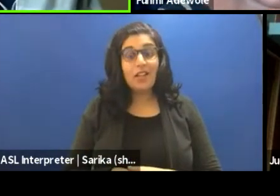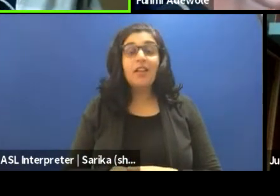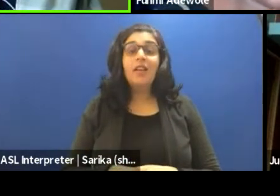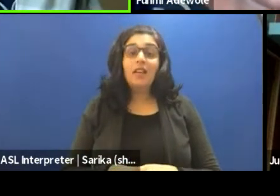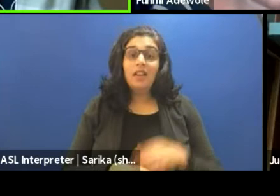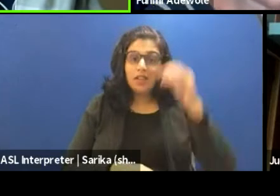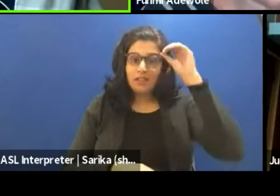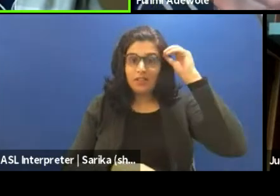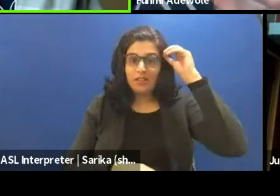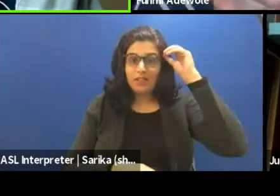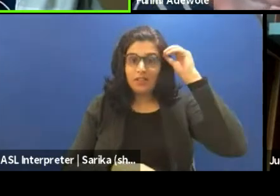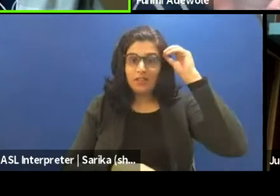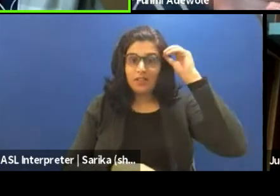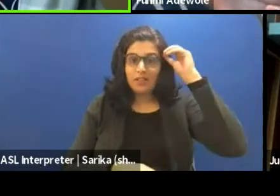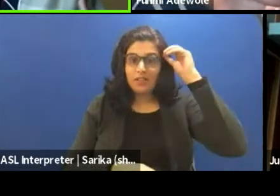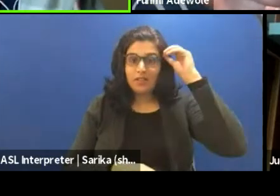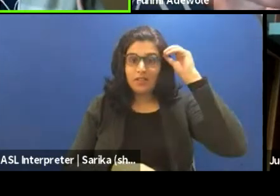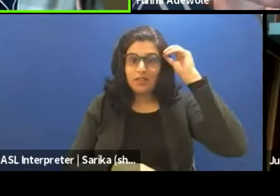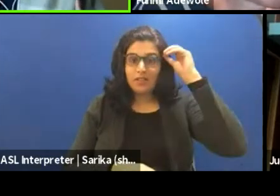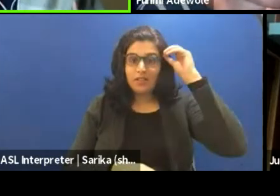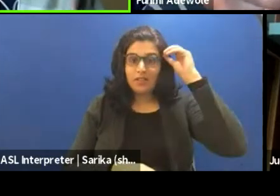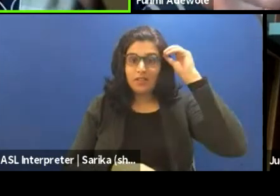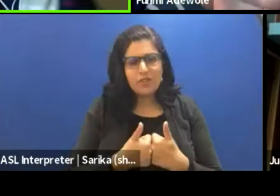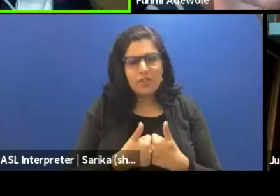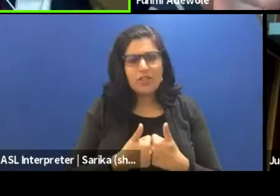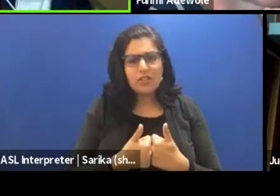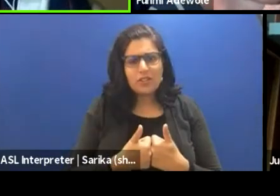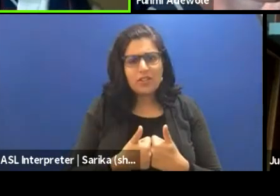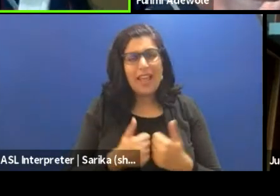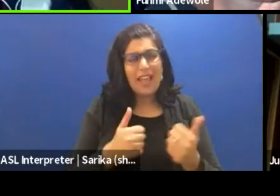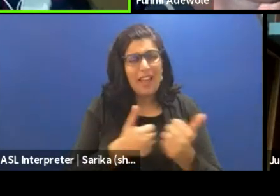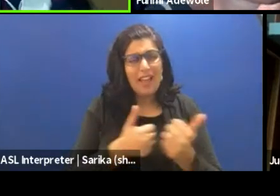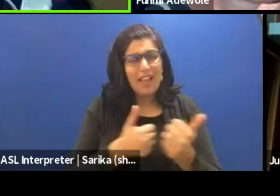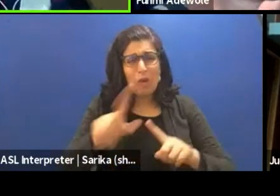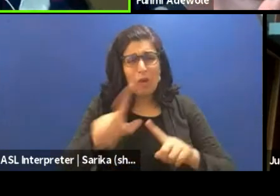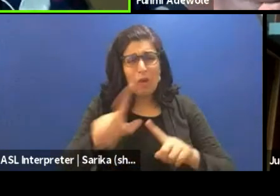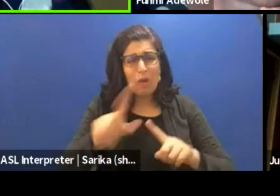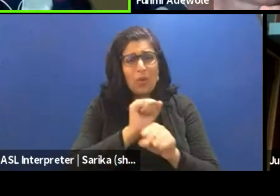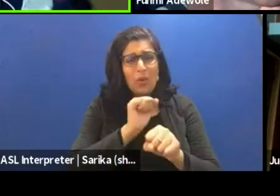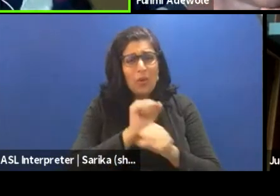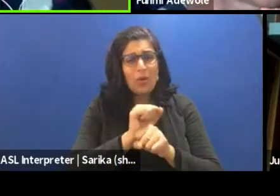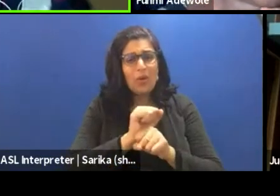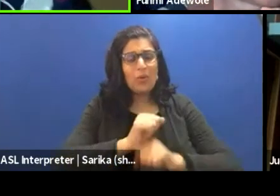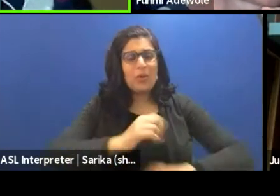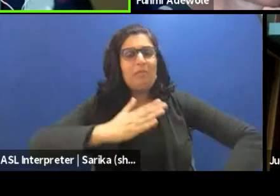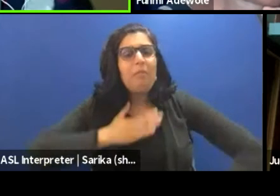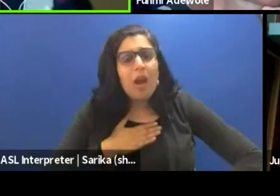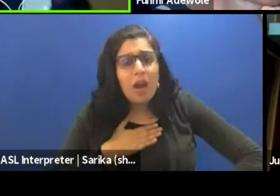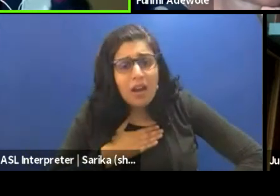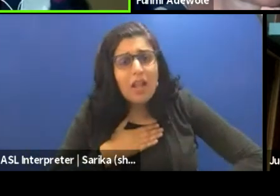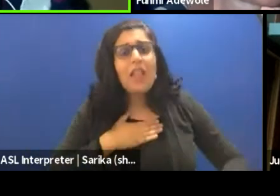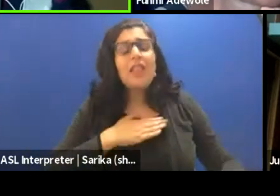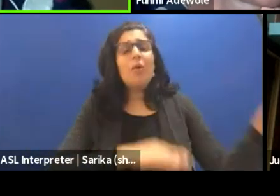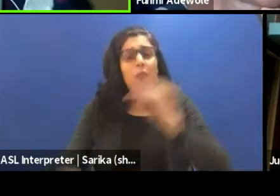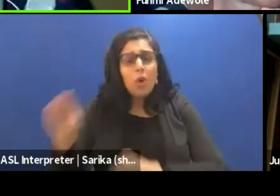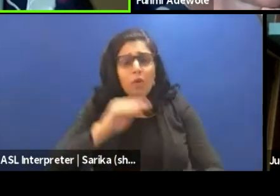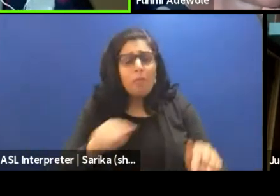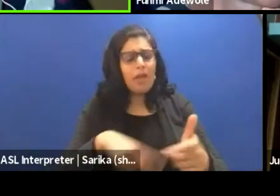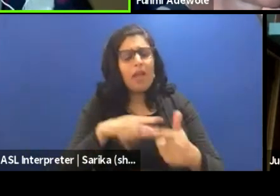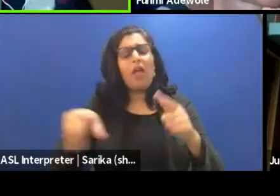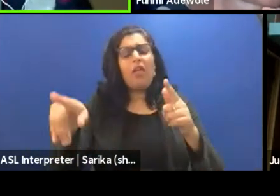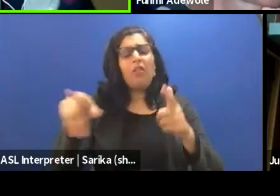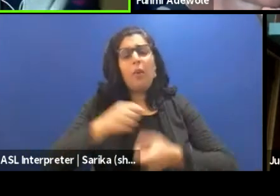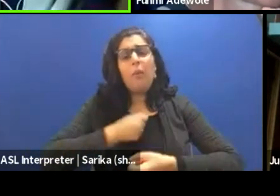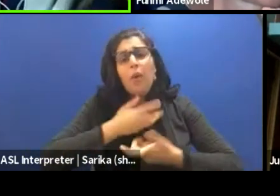But it was challenging because everything about the work was mine. The movements were mine. The poetry was mine. The